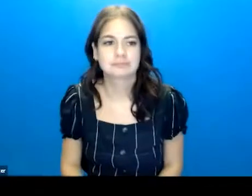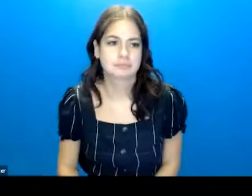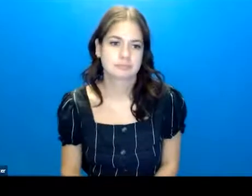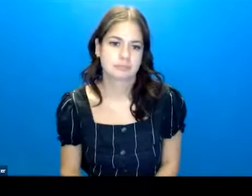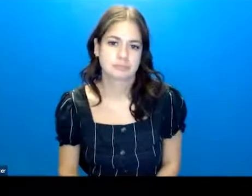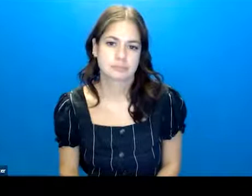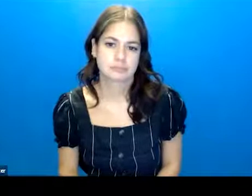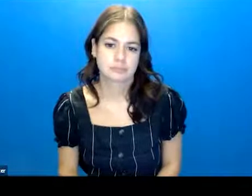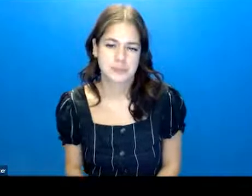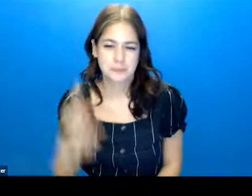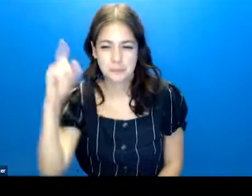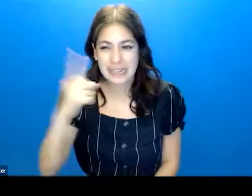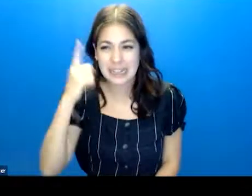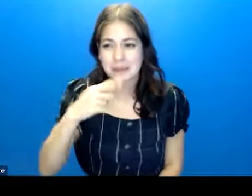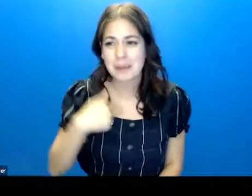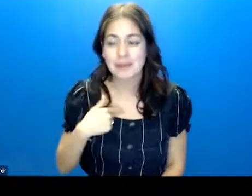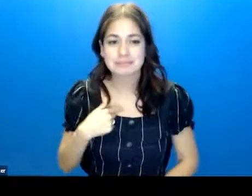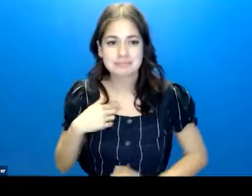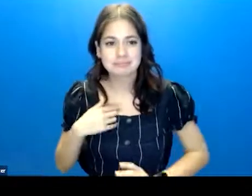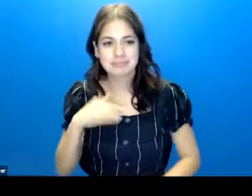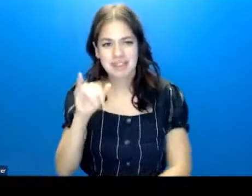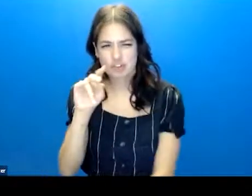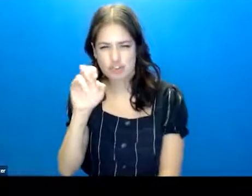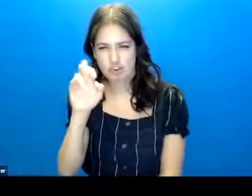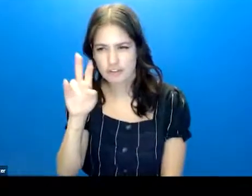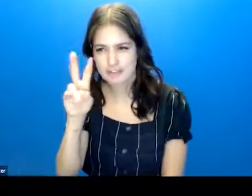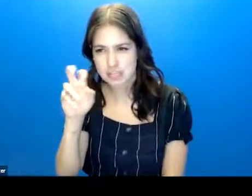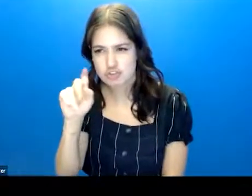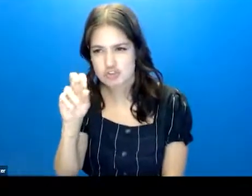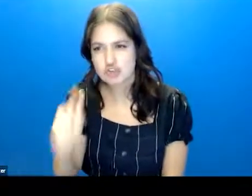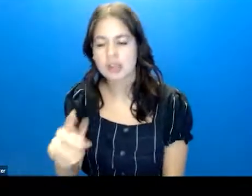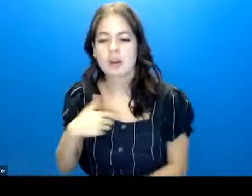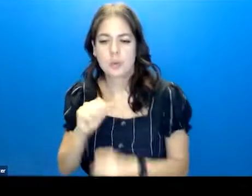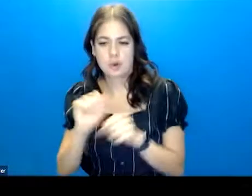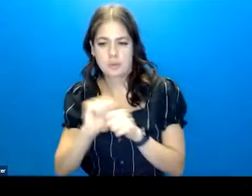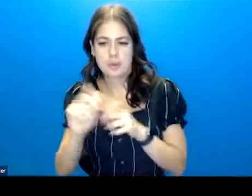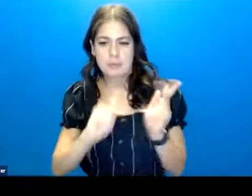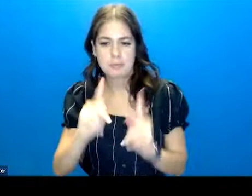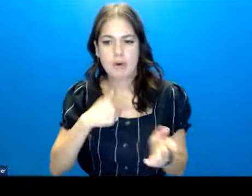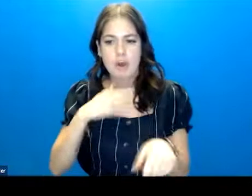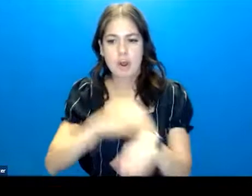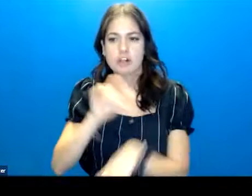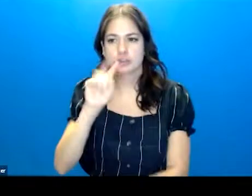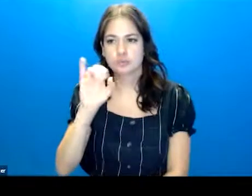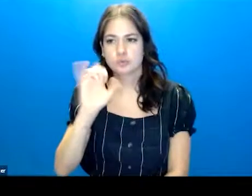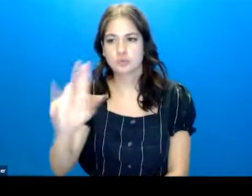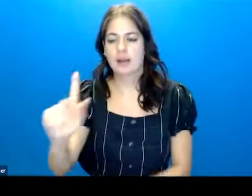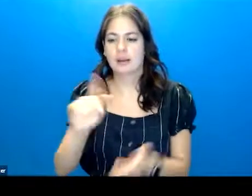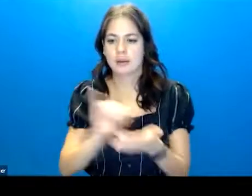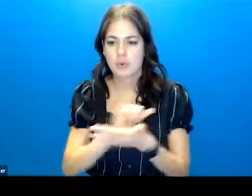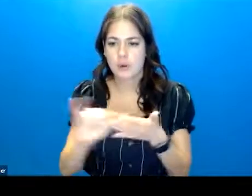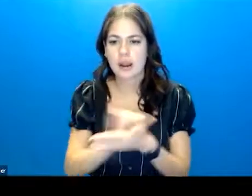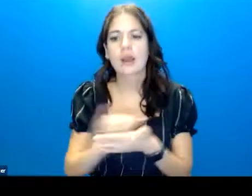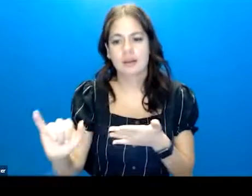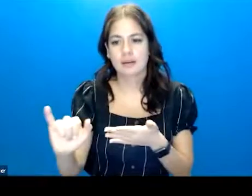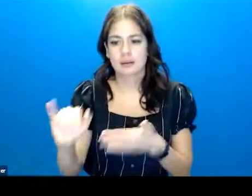So when we're thinking about intervention, this is something that I've worked with folks at OnTrack New York with. And I want to give credit to Yael Holischitz for